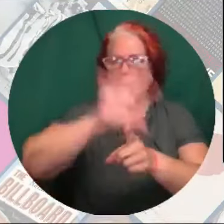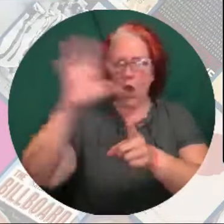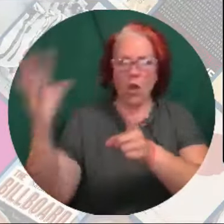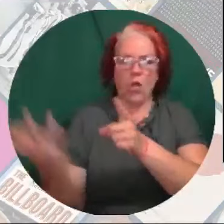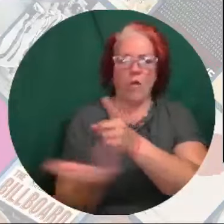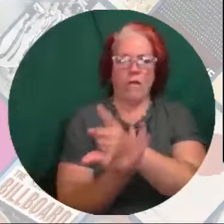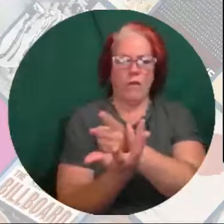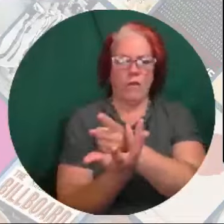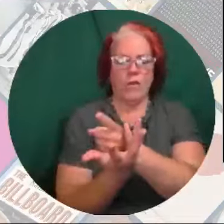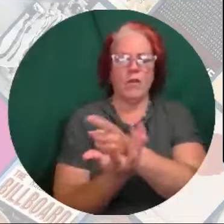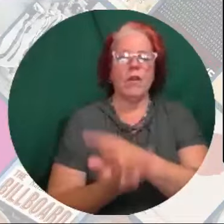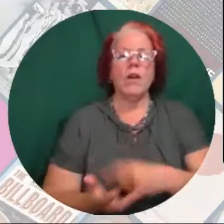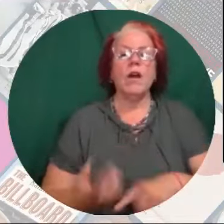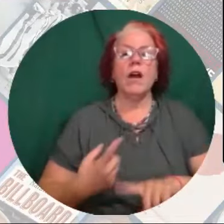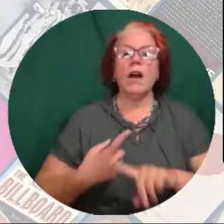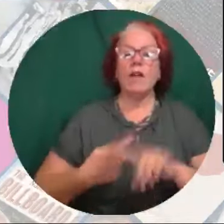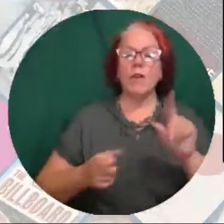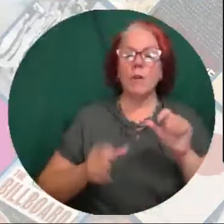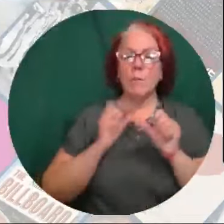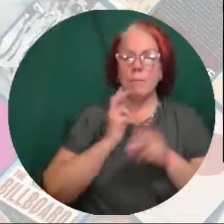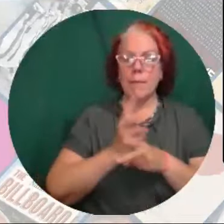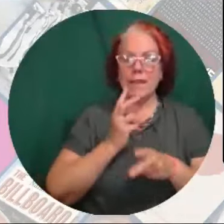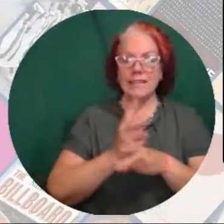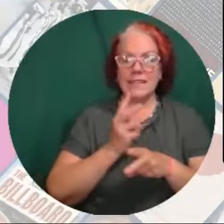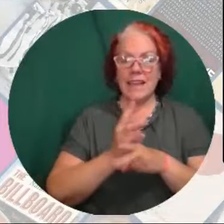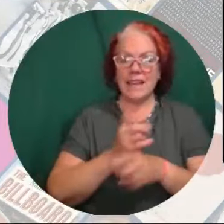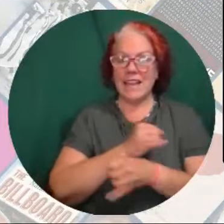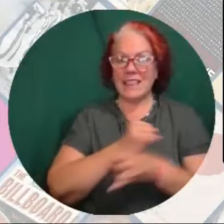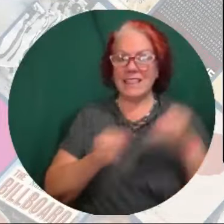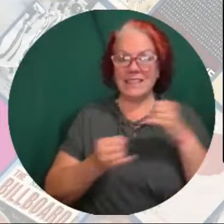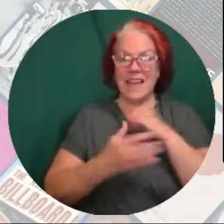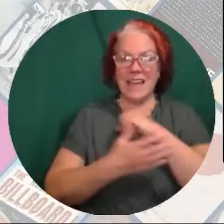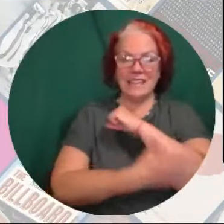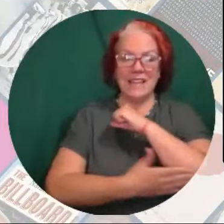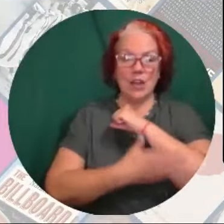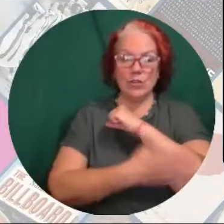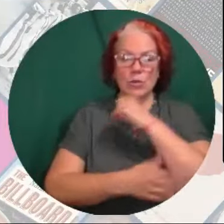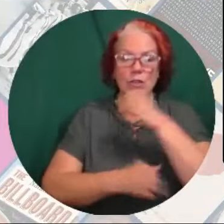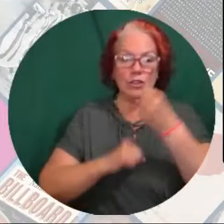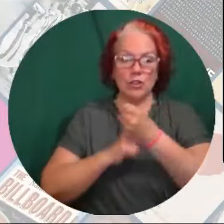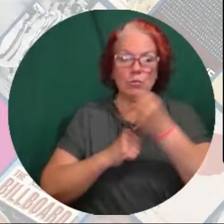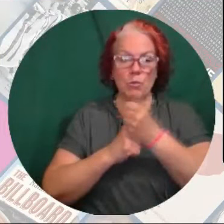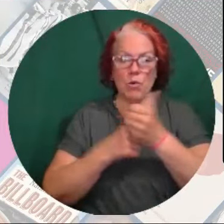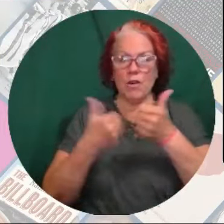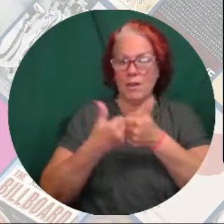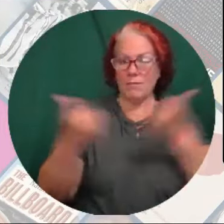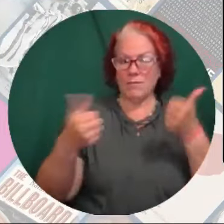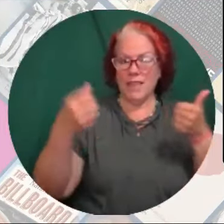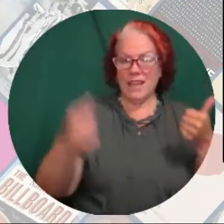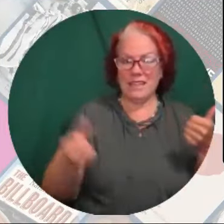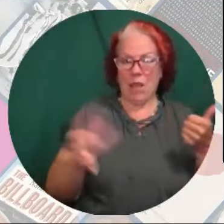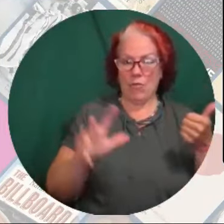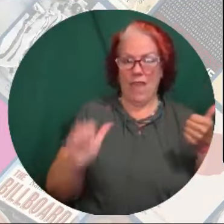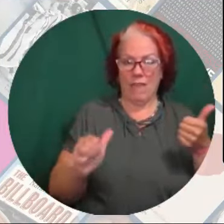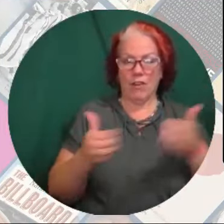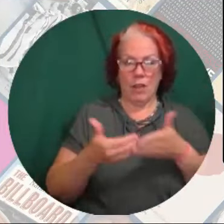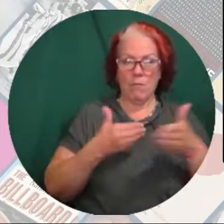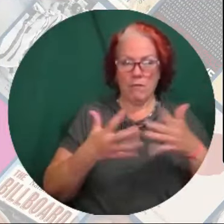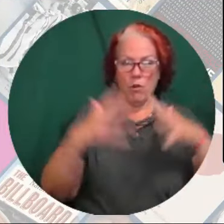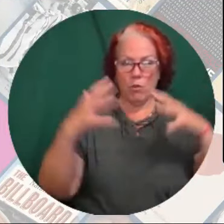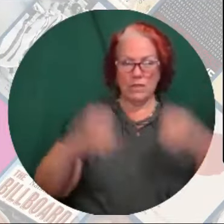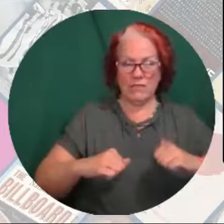From being the last country to support apartheid in South Africa before it was defeated,